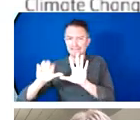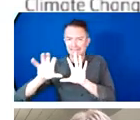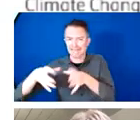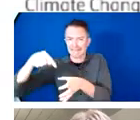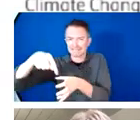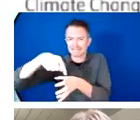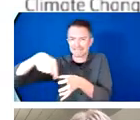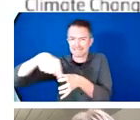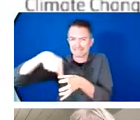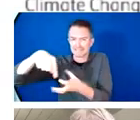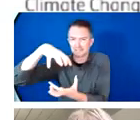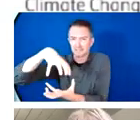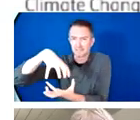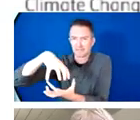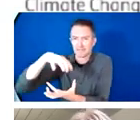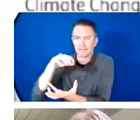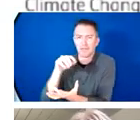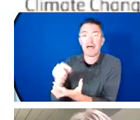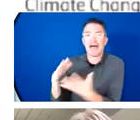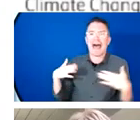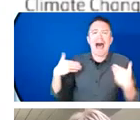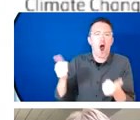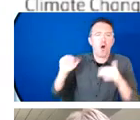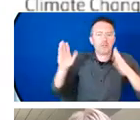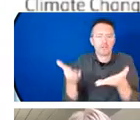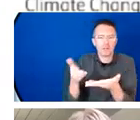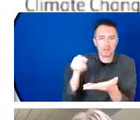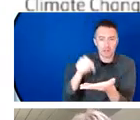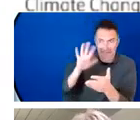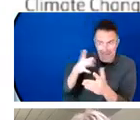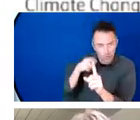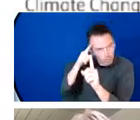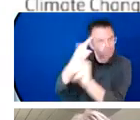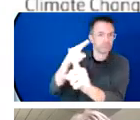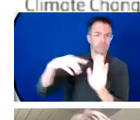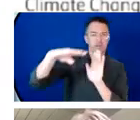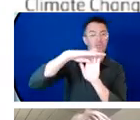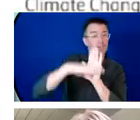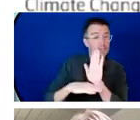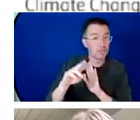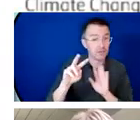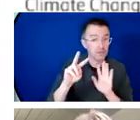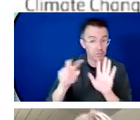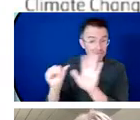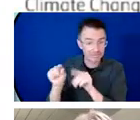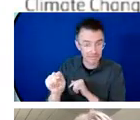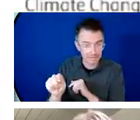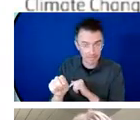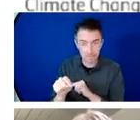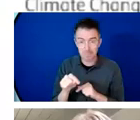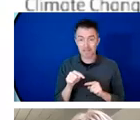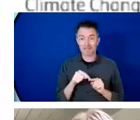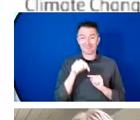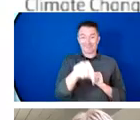systems. And I implore all countries to join us in this ambition and to demonstrate their leadership by